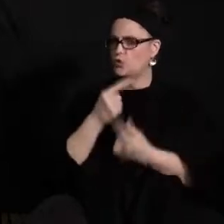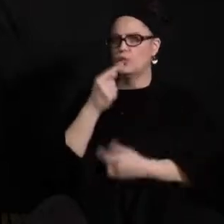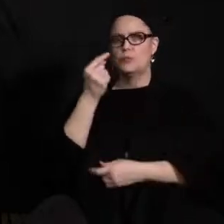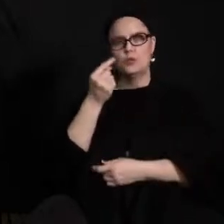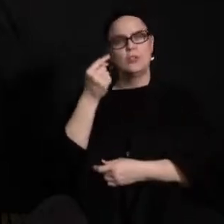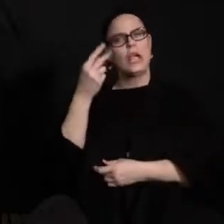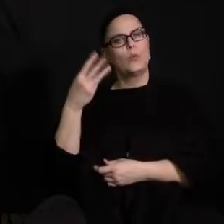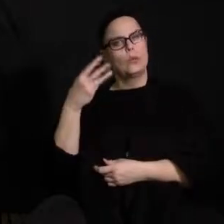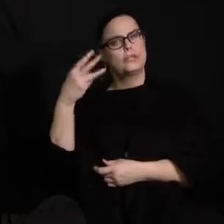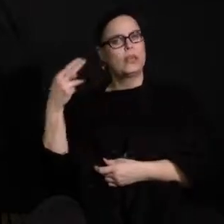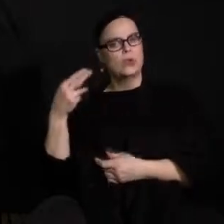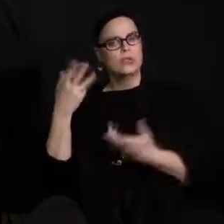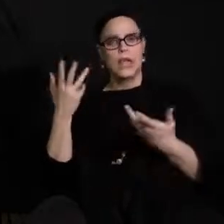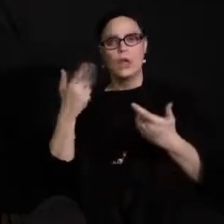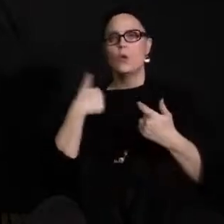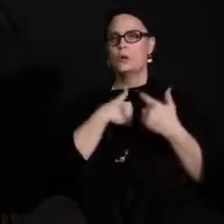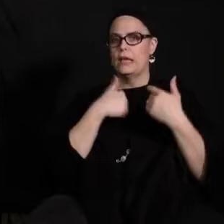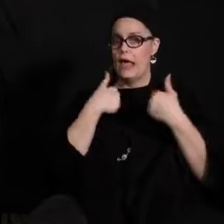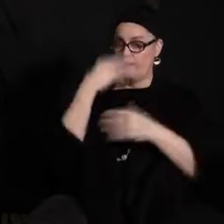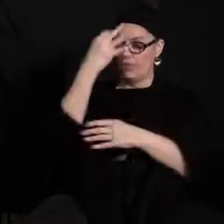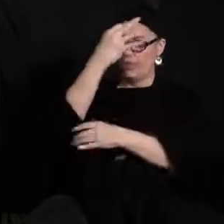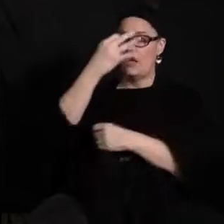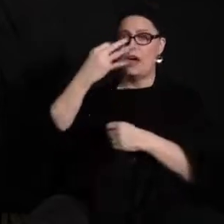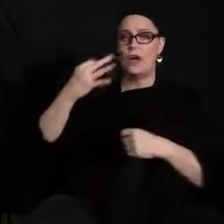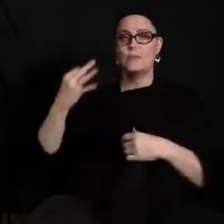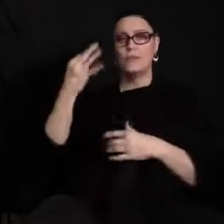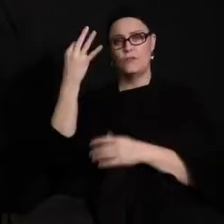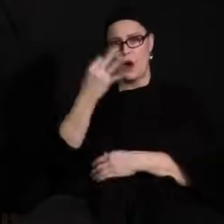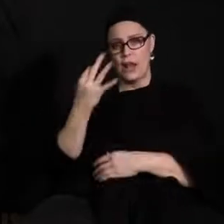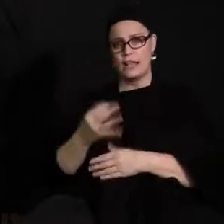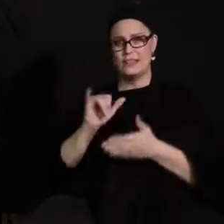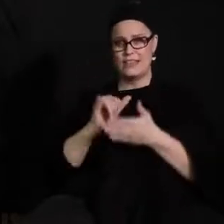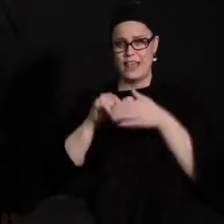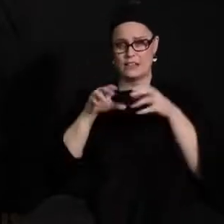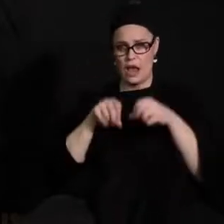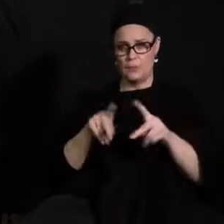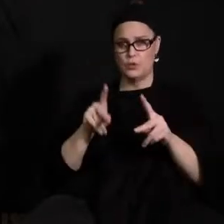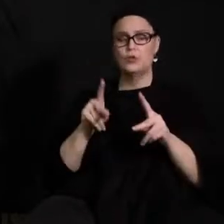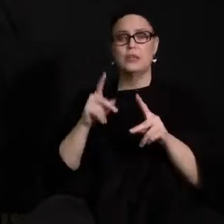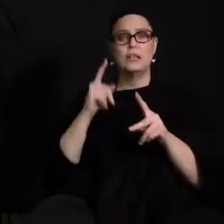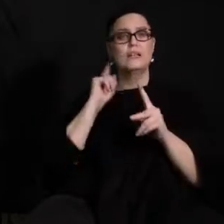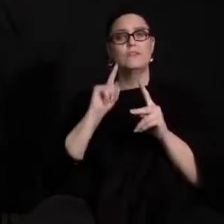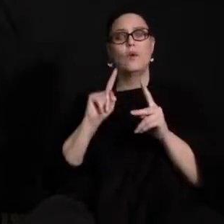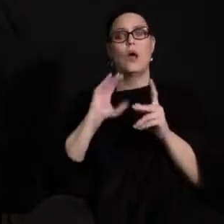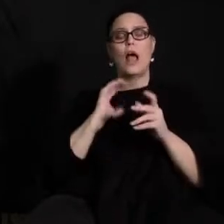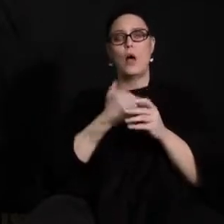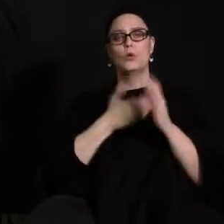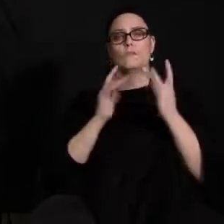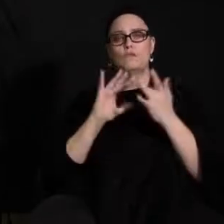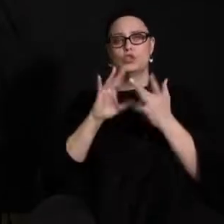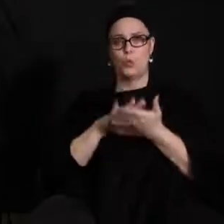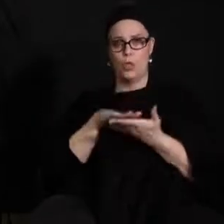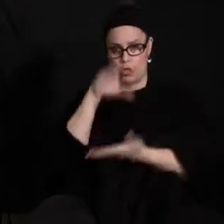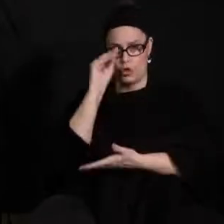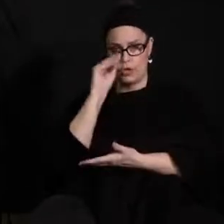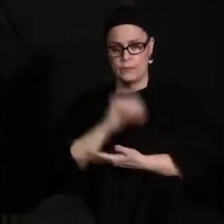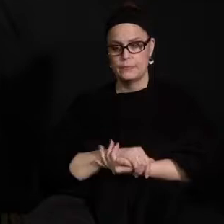Wednesday, Thursday. Also, we have our Fridays that are given opportunities for our virtual learning. And so with this